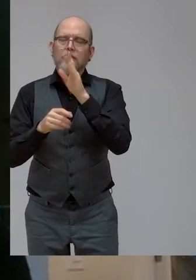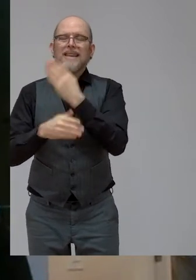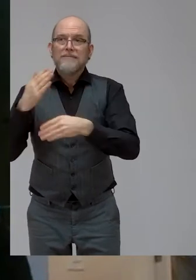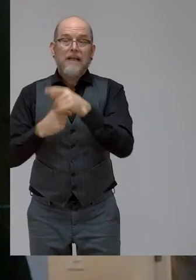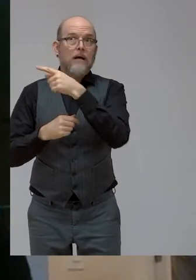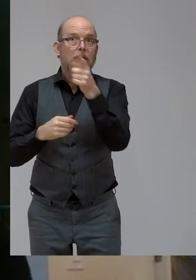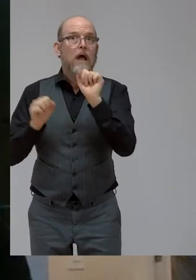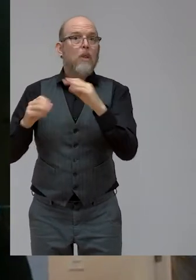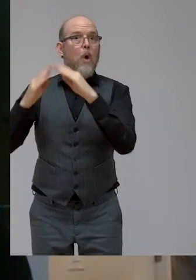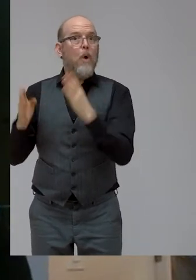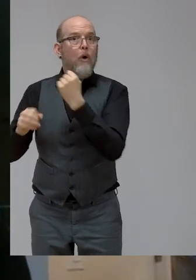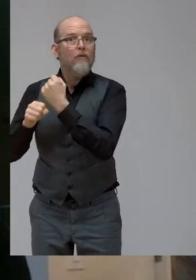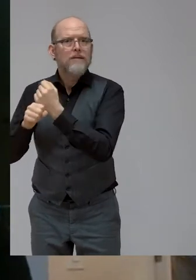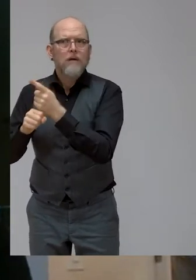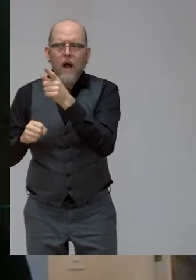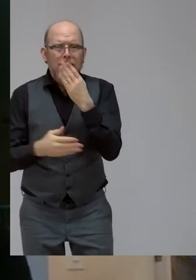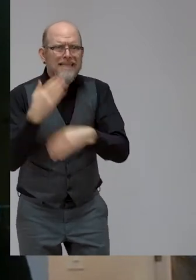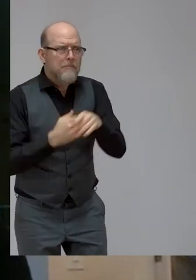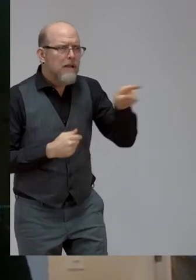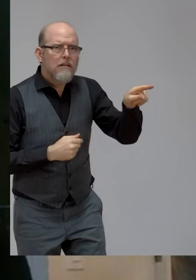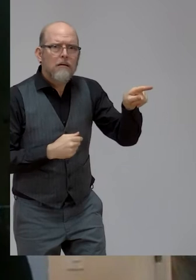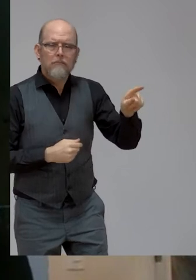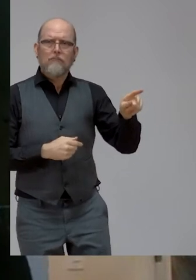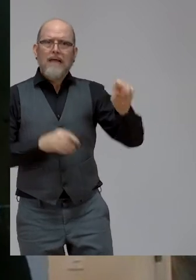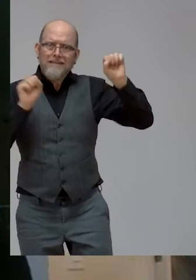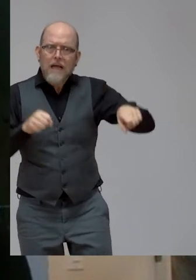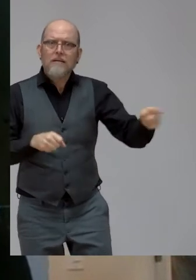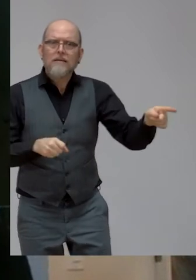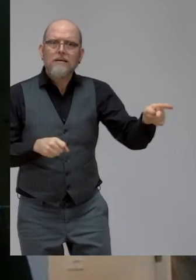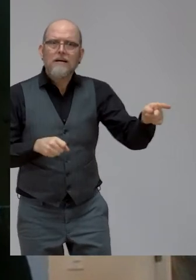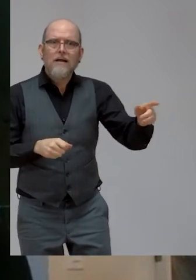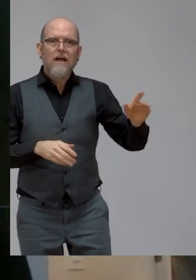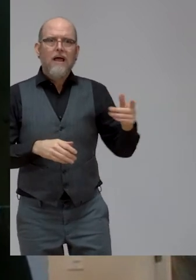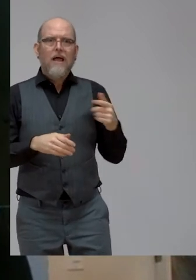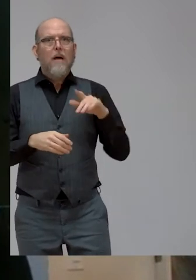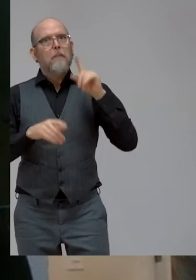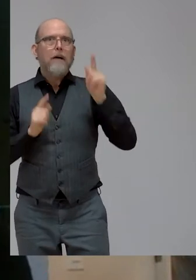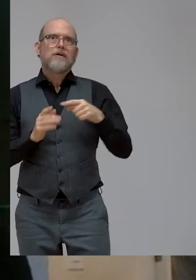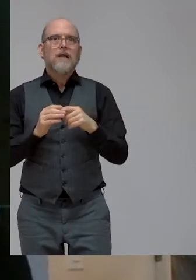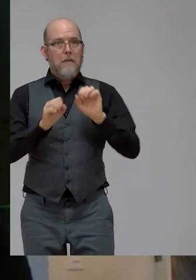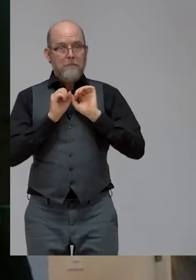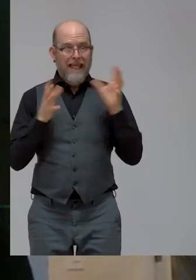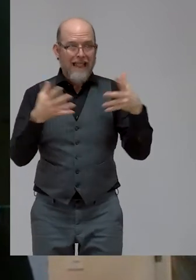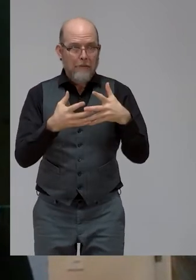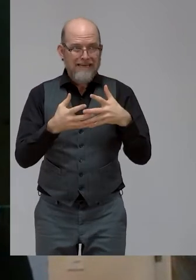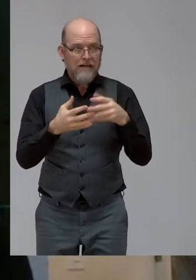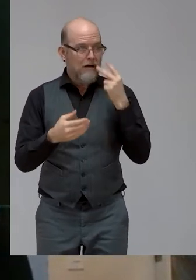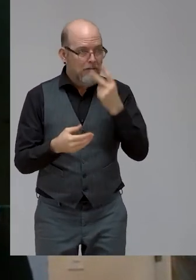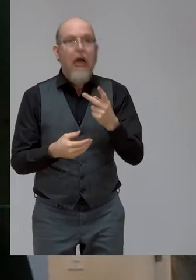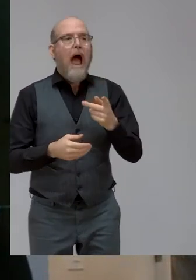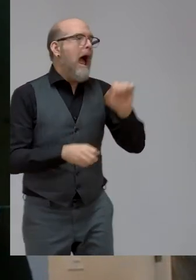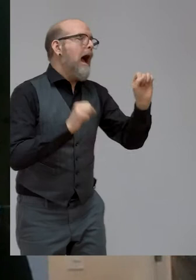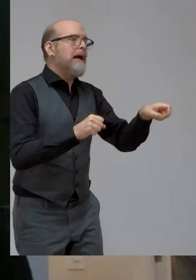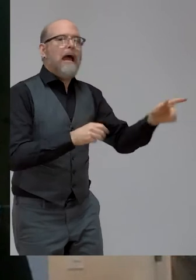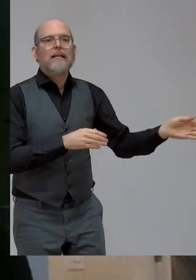to those who might need them after the pandemic. No one should be turned away from a job because they